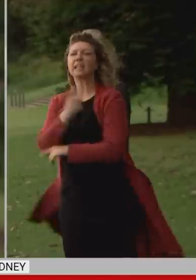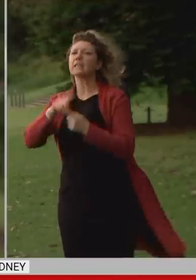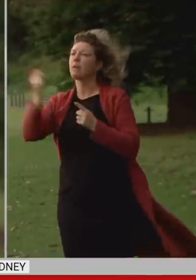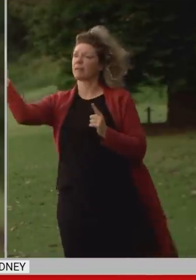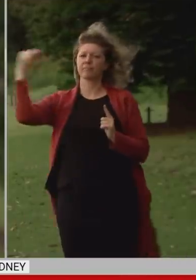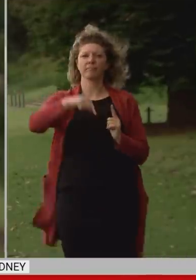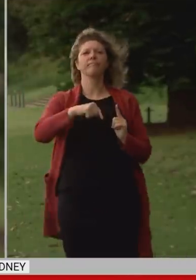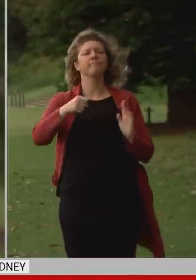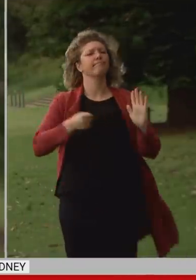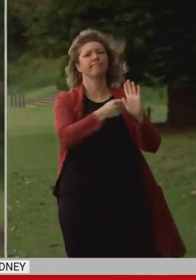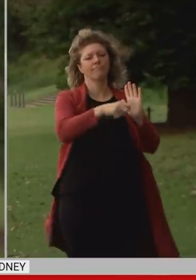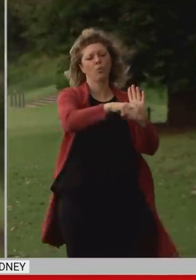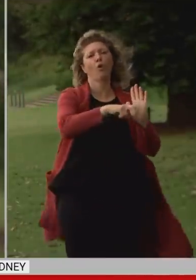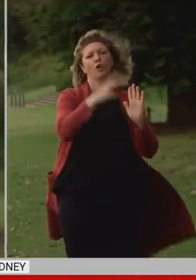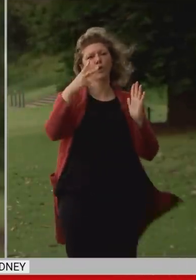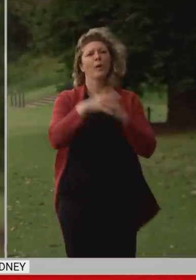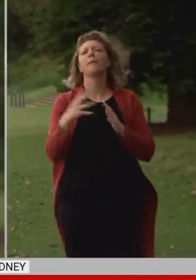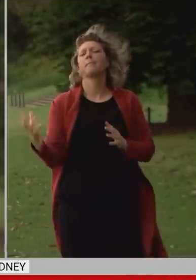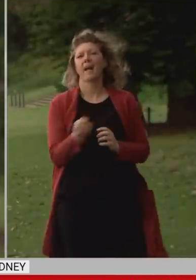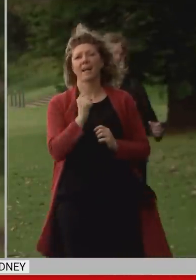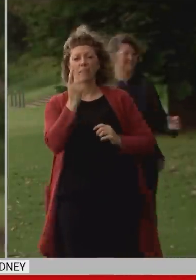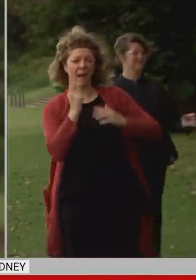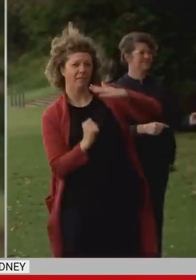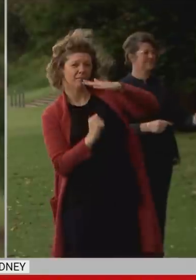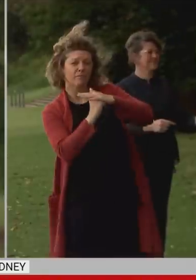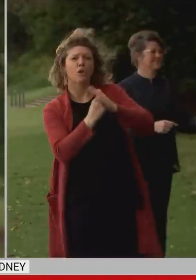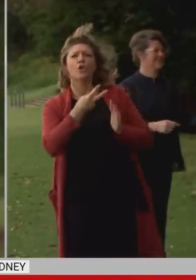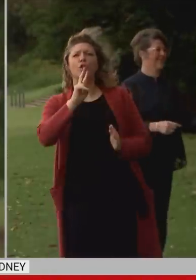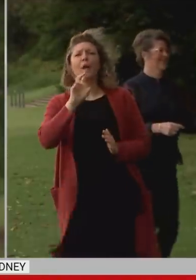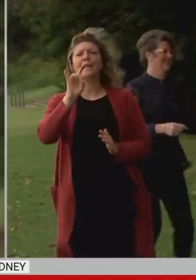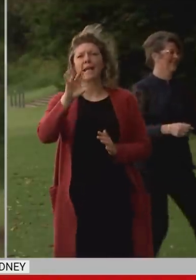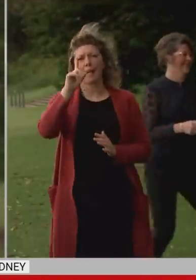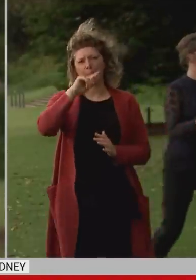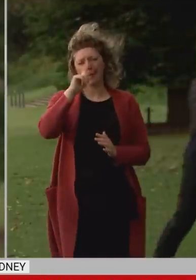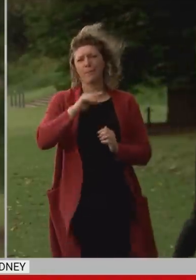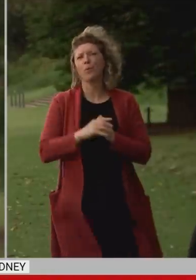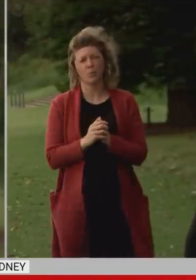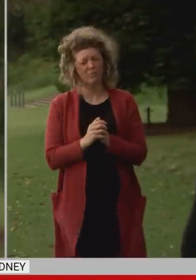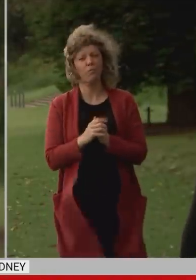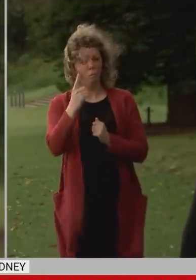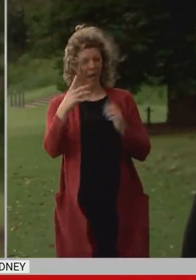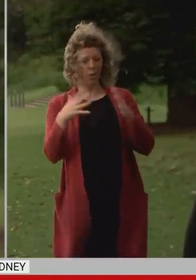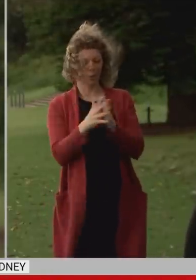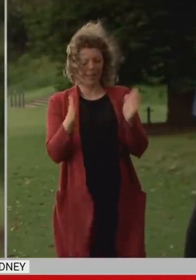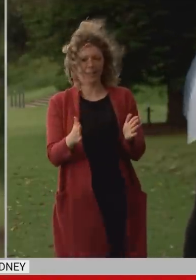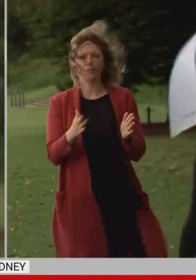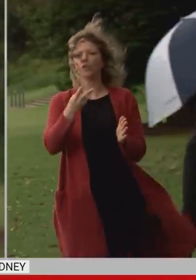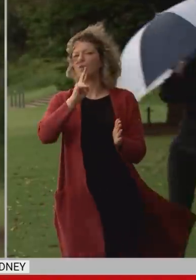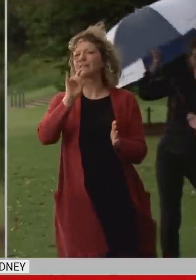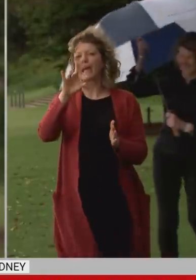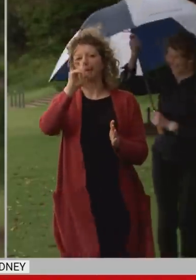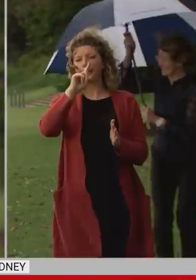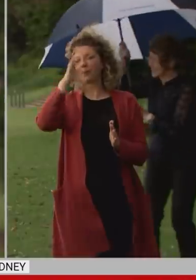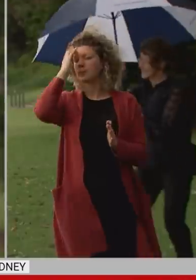will be capped at 210 people a week this clearly prioritizes fully vaccinated people